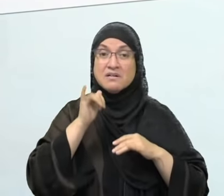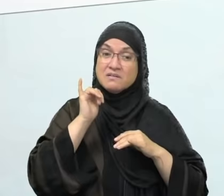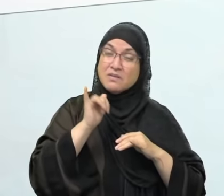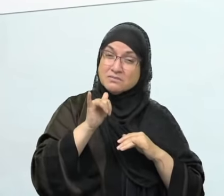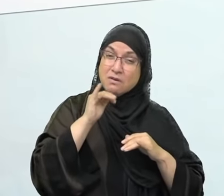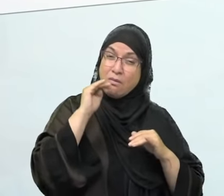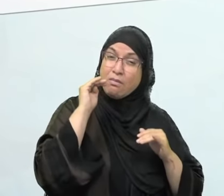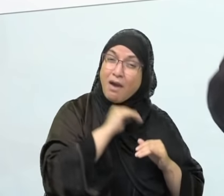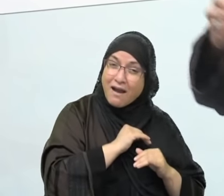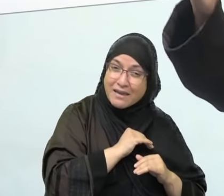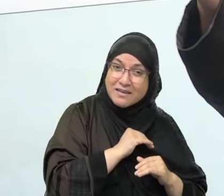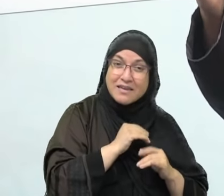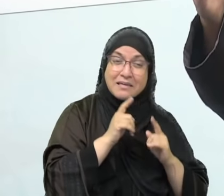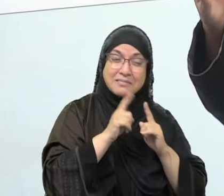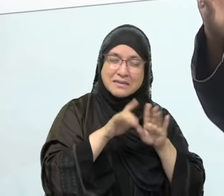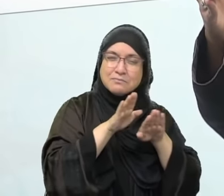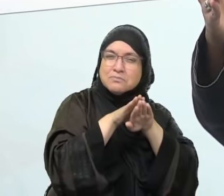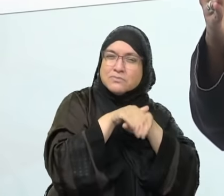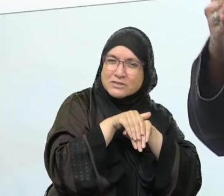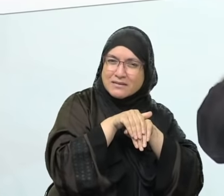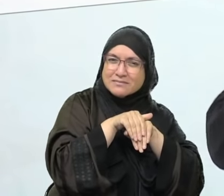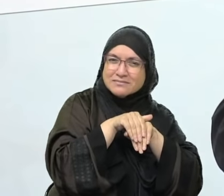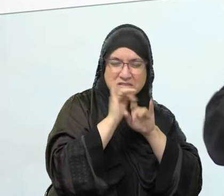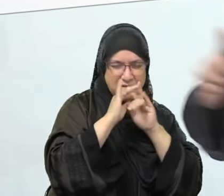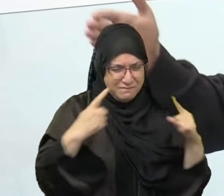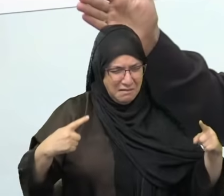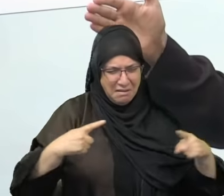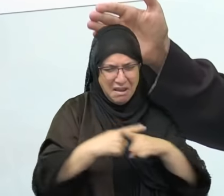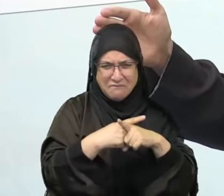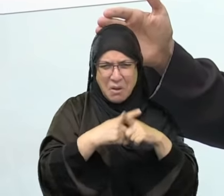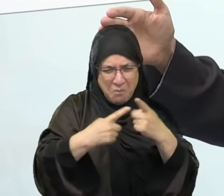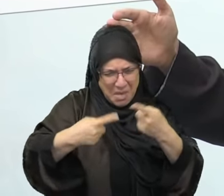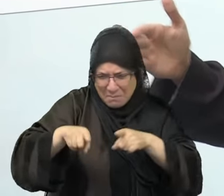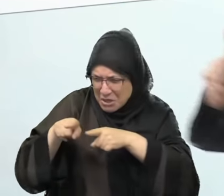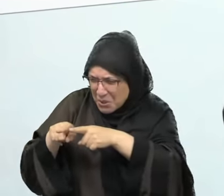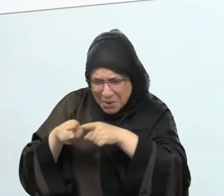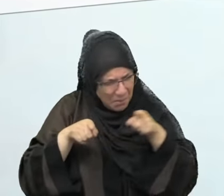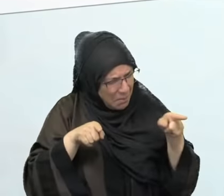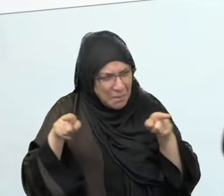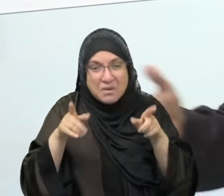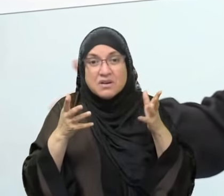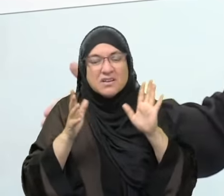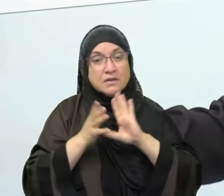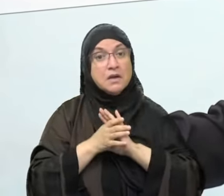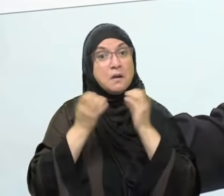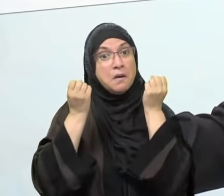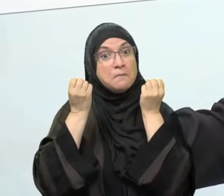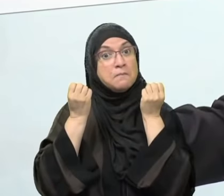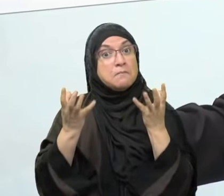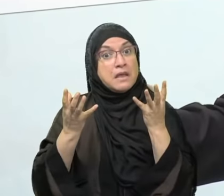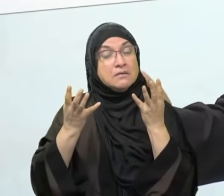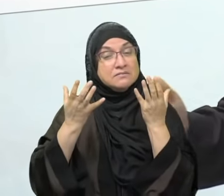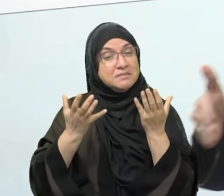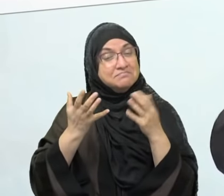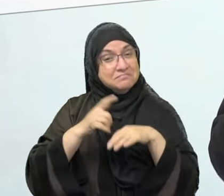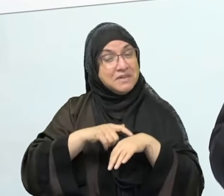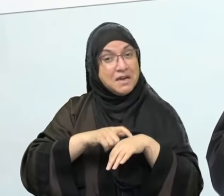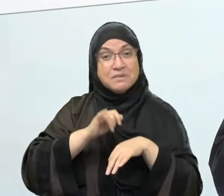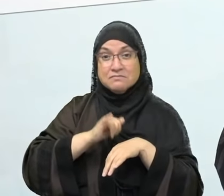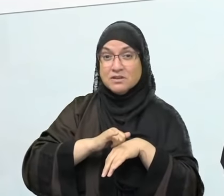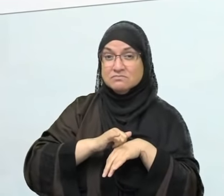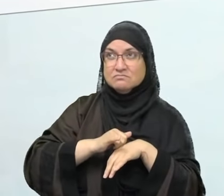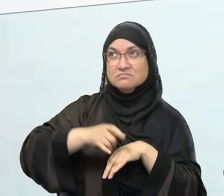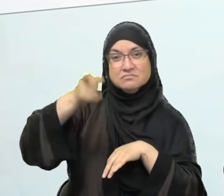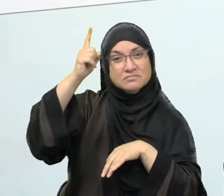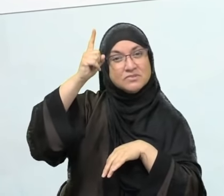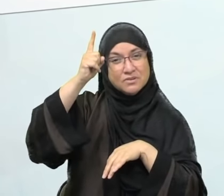However, obviously we don't always get there. And may Allah protect us from that. And just like with any other trait of hypocrisy, you want to